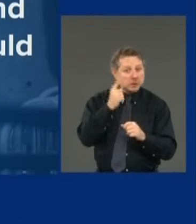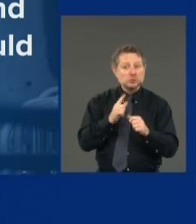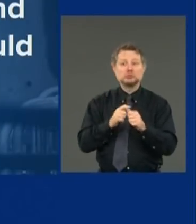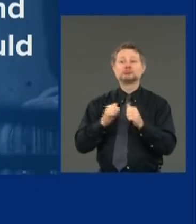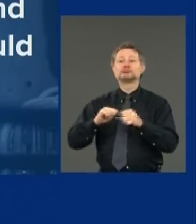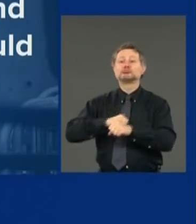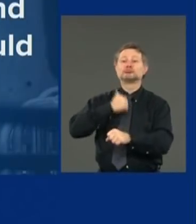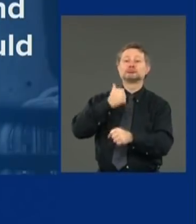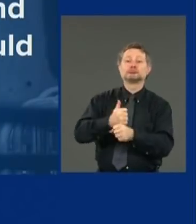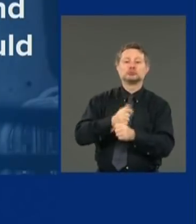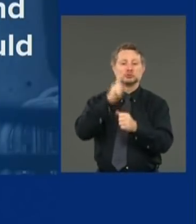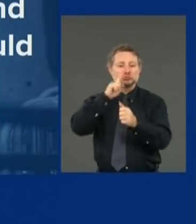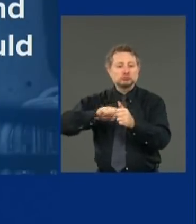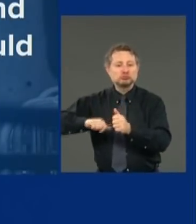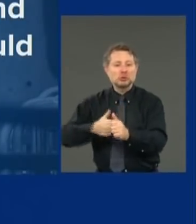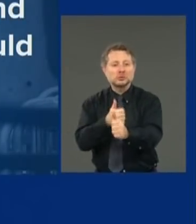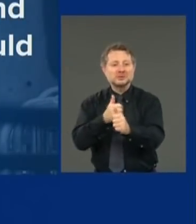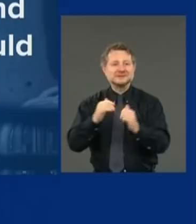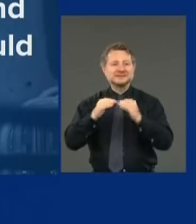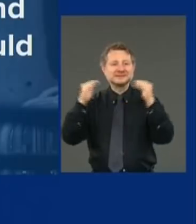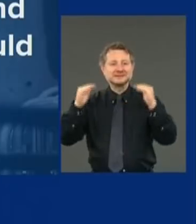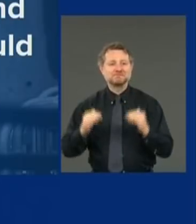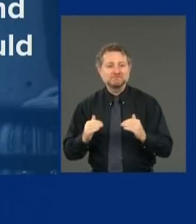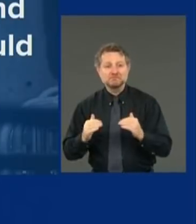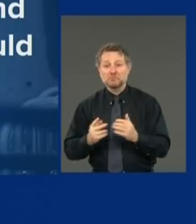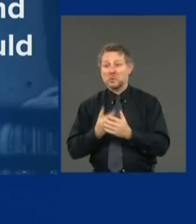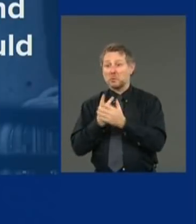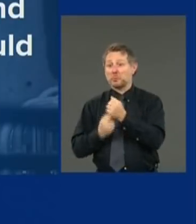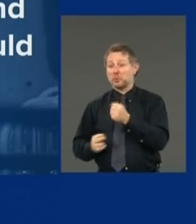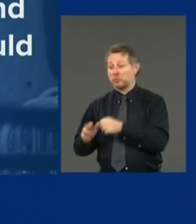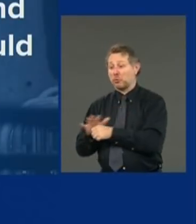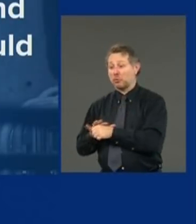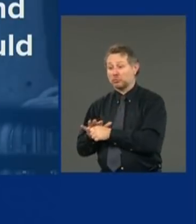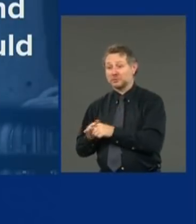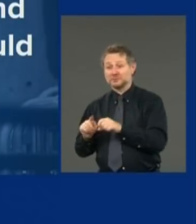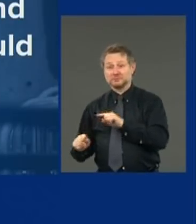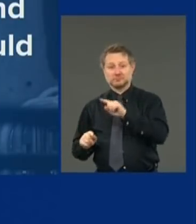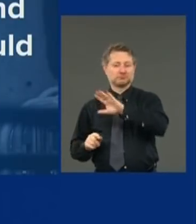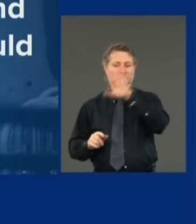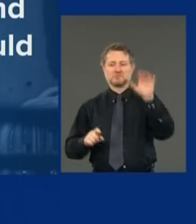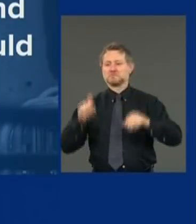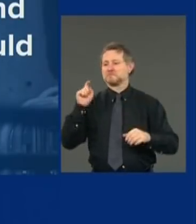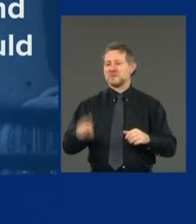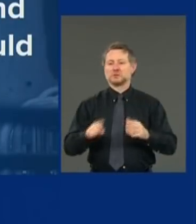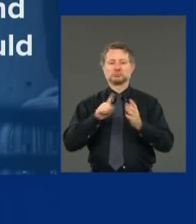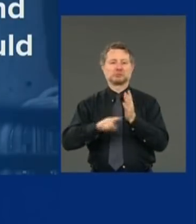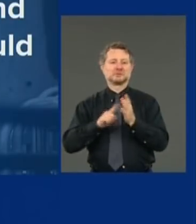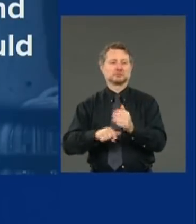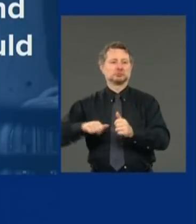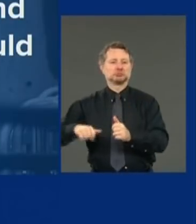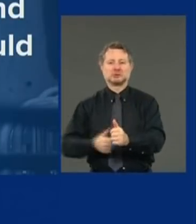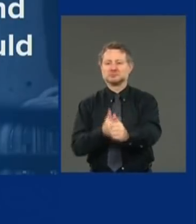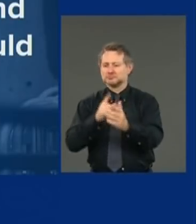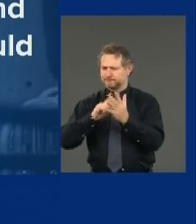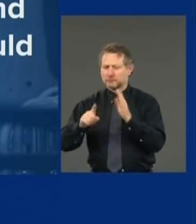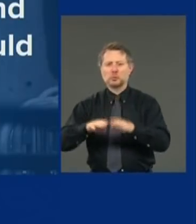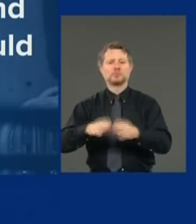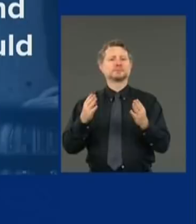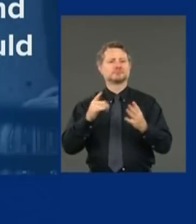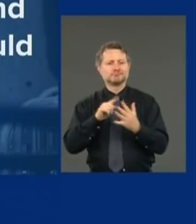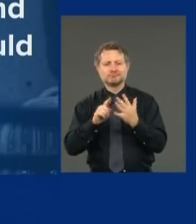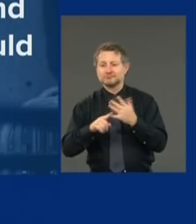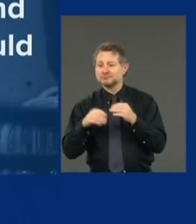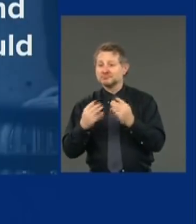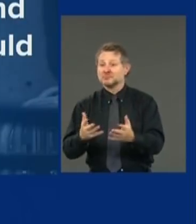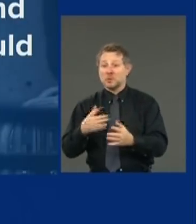online, every region has a certain number of tracers that they need to reopen because we want to make